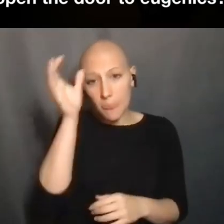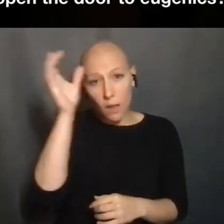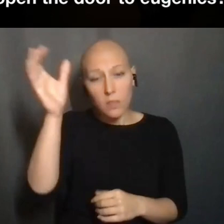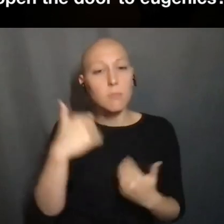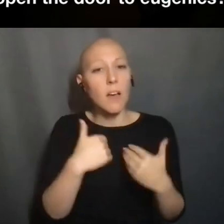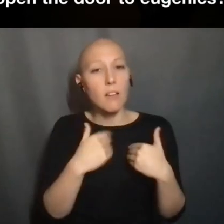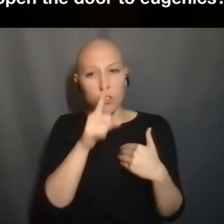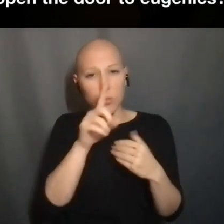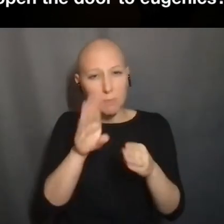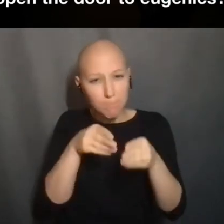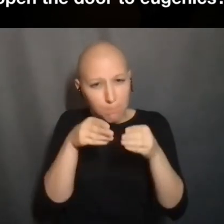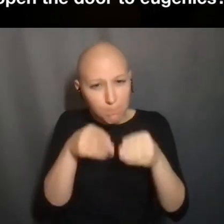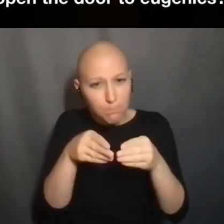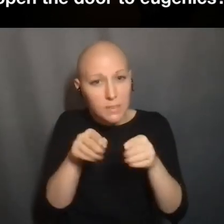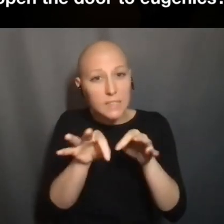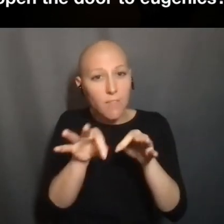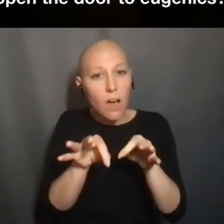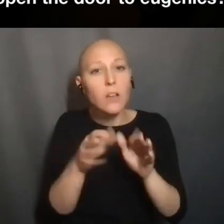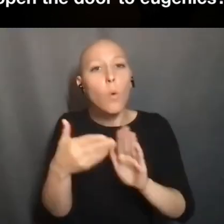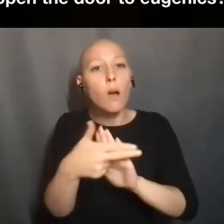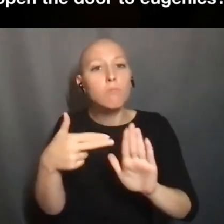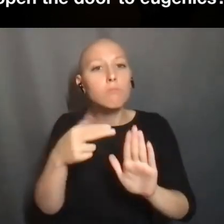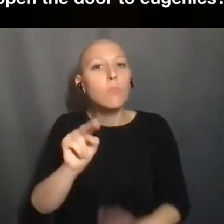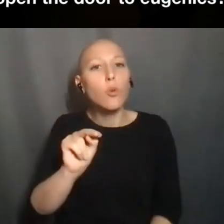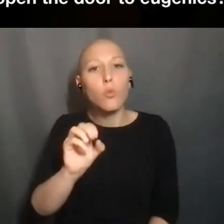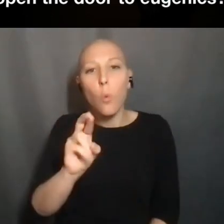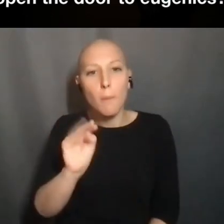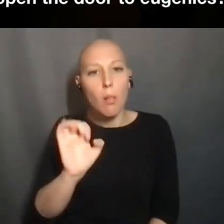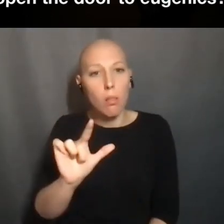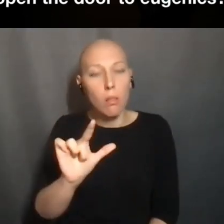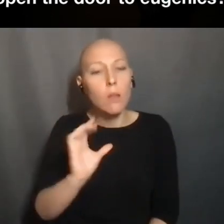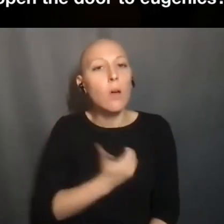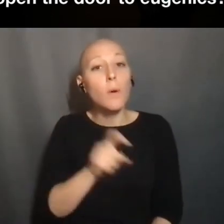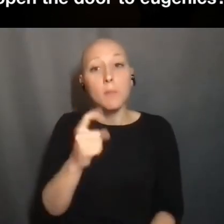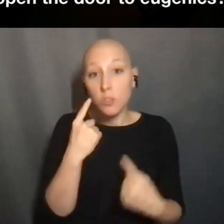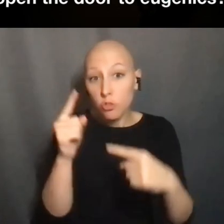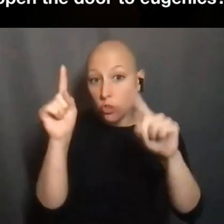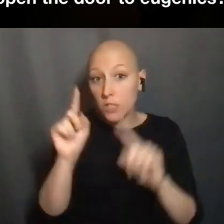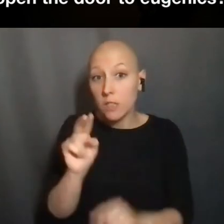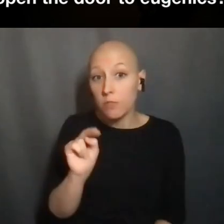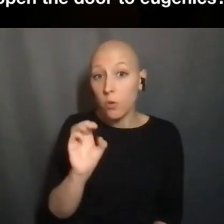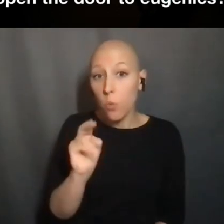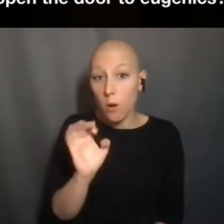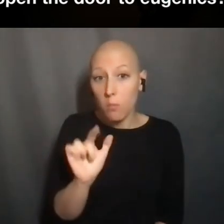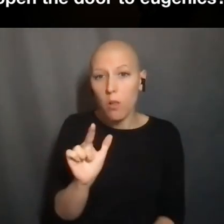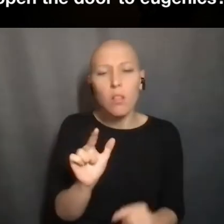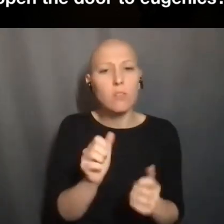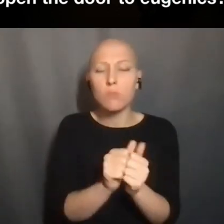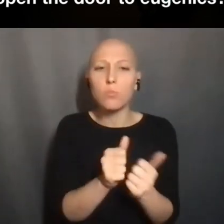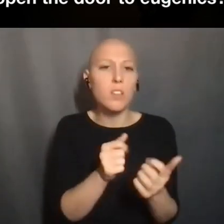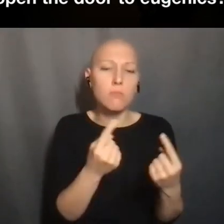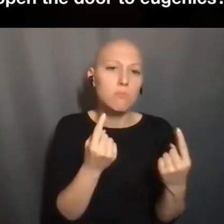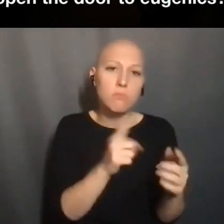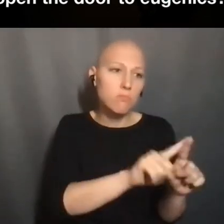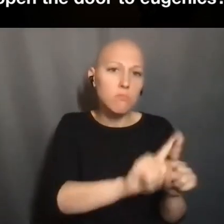NORMAL AND THAT WE HAVE TO ACHIEVE THAT THROUGH VARIOUS MEANS IN SOCIETY,